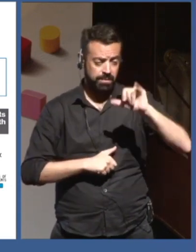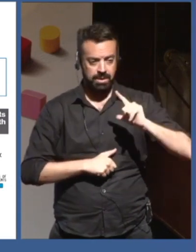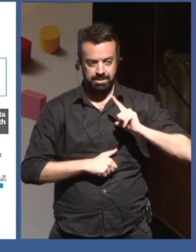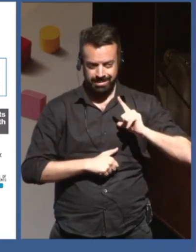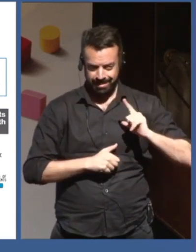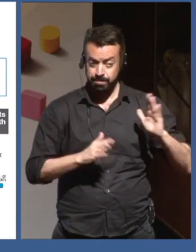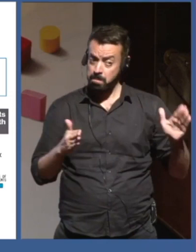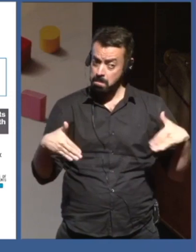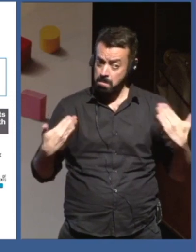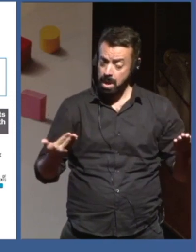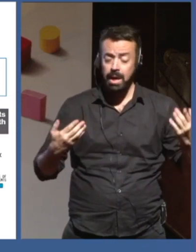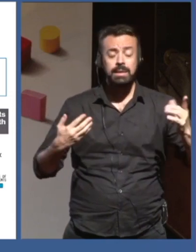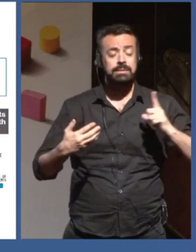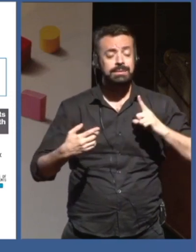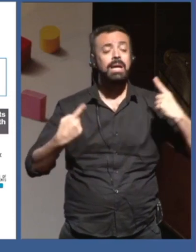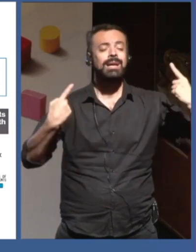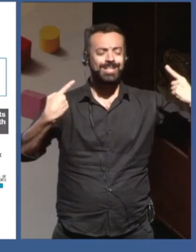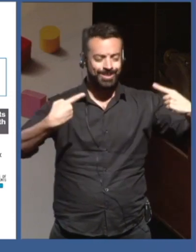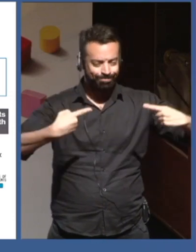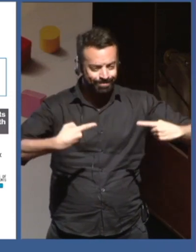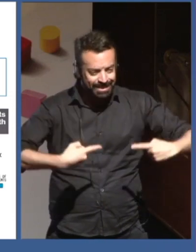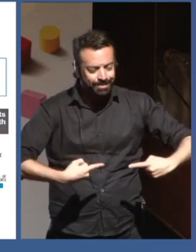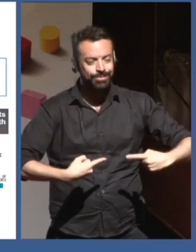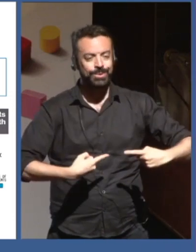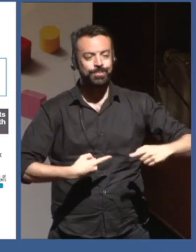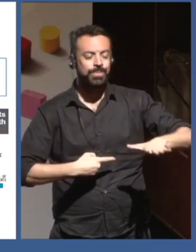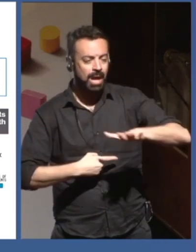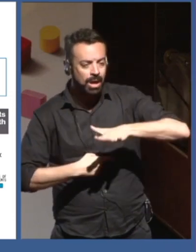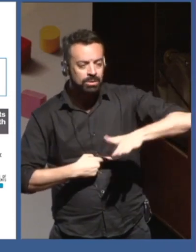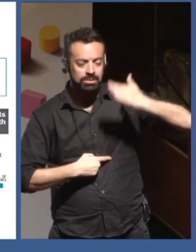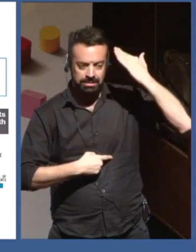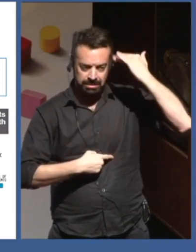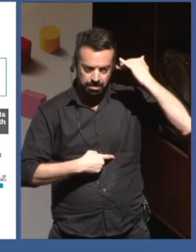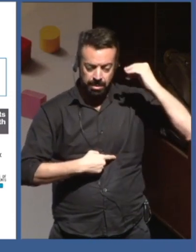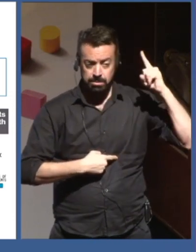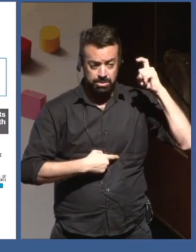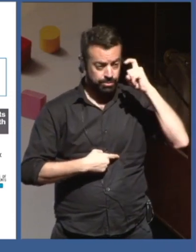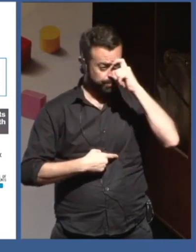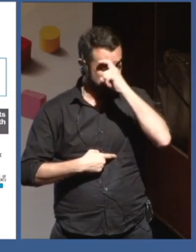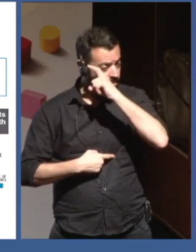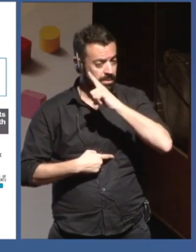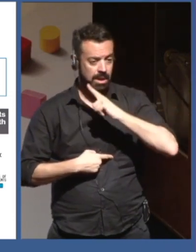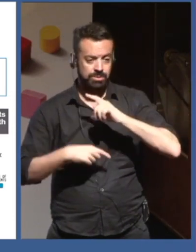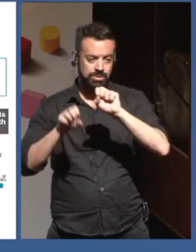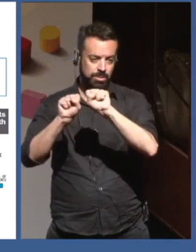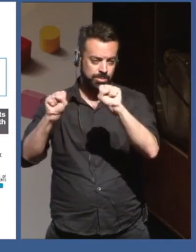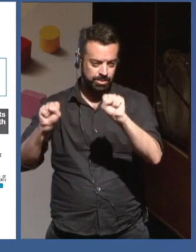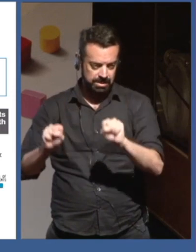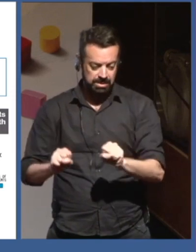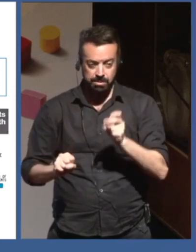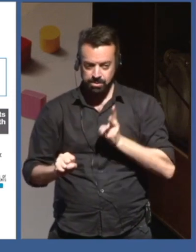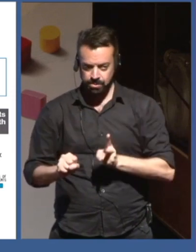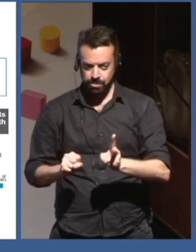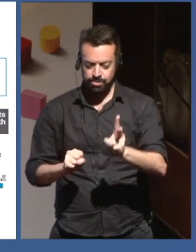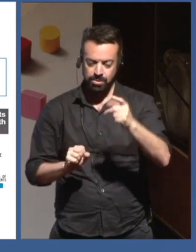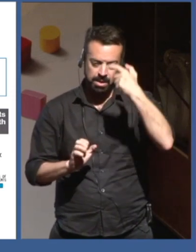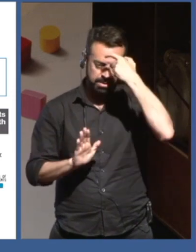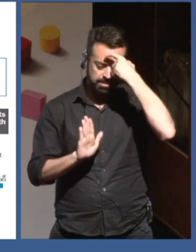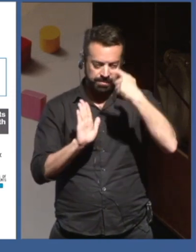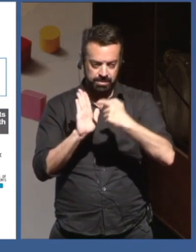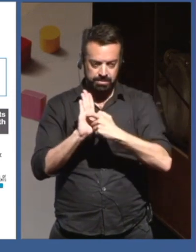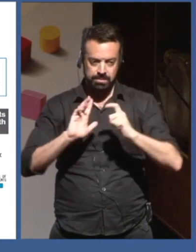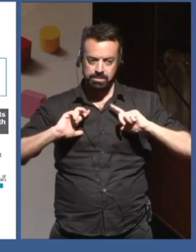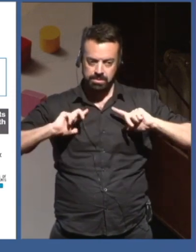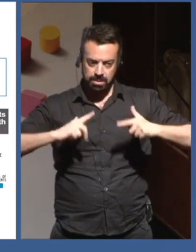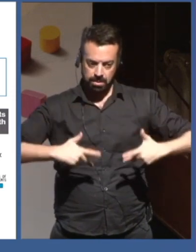human artificial intelligence system? Well, first is, first is, as was pointed out in the